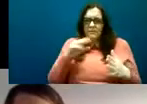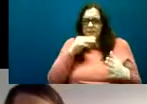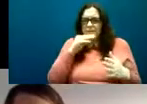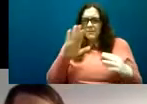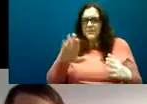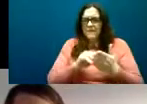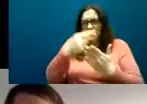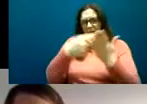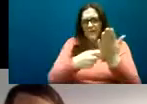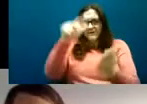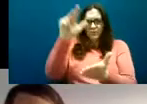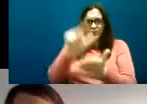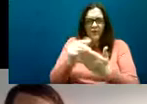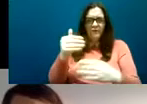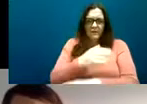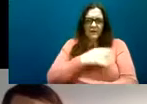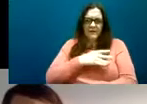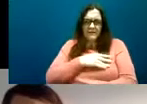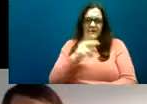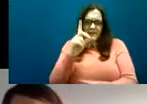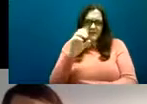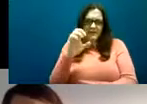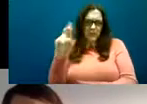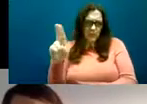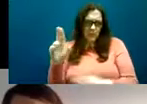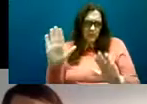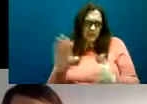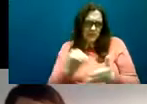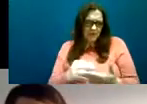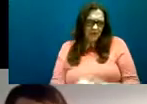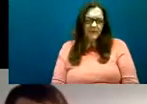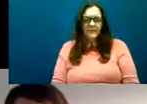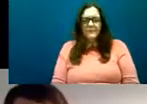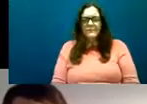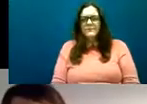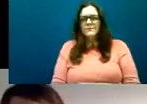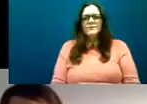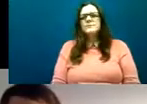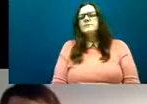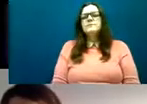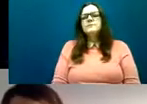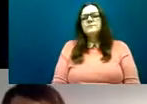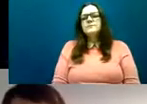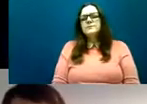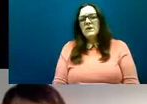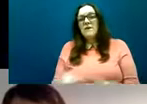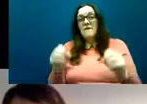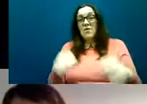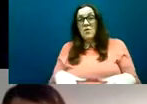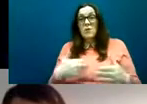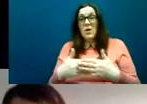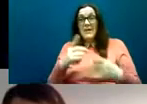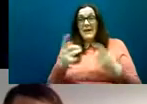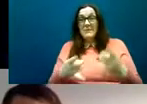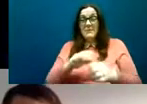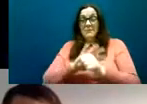and of course the pandemic struck in March right in the middle of data